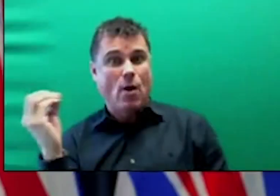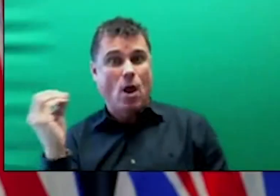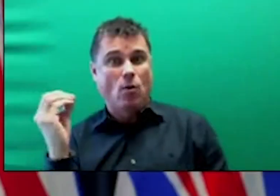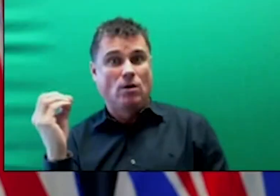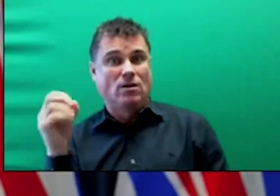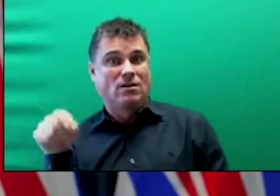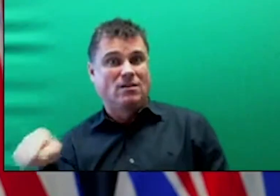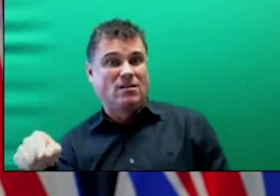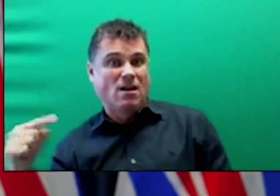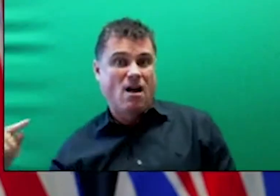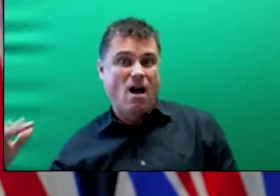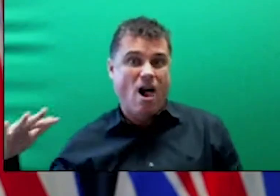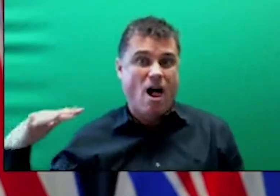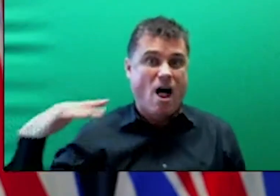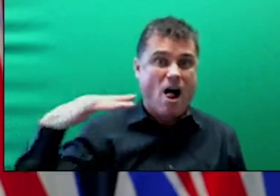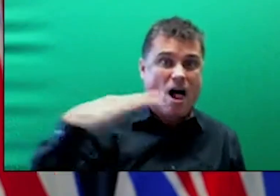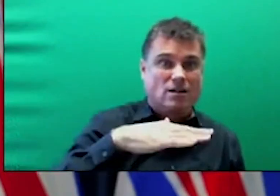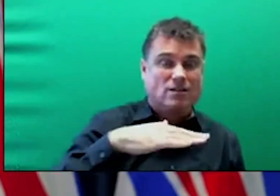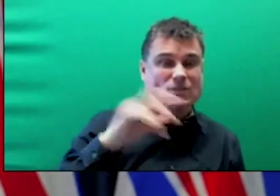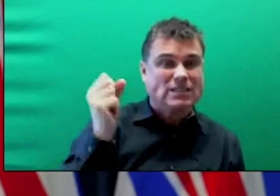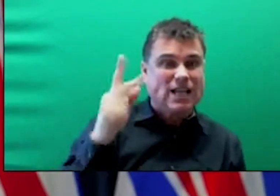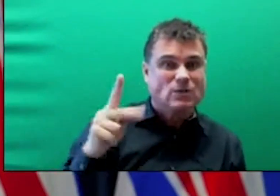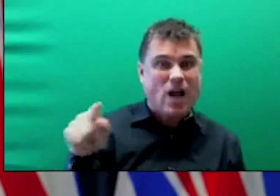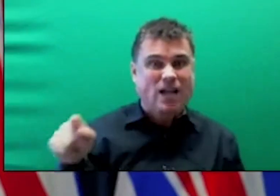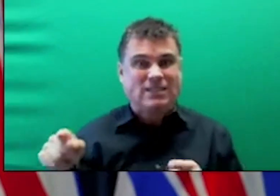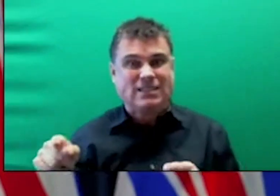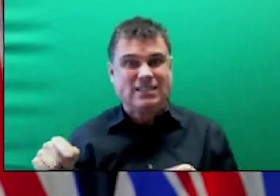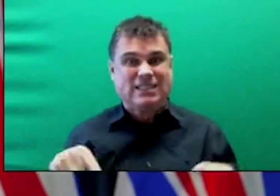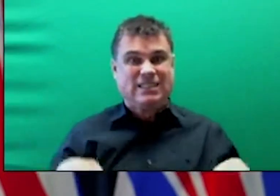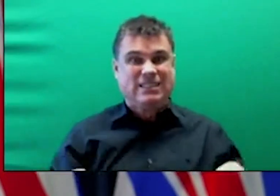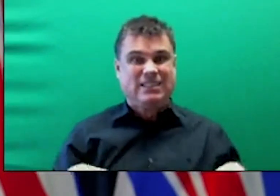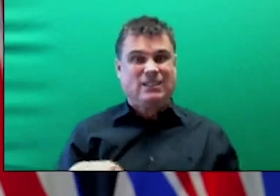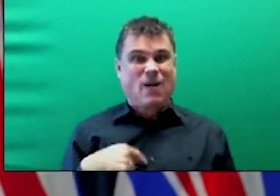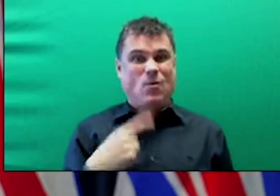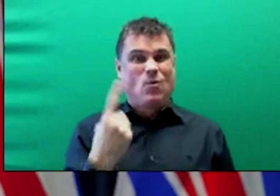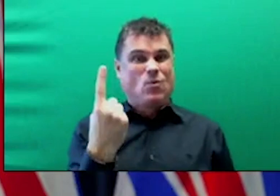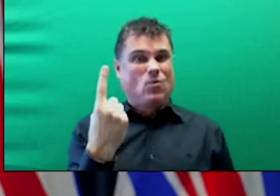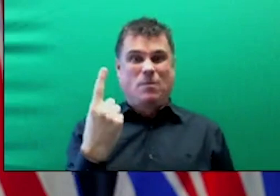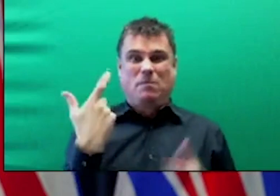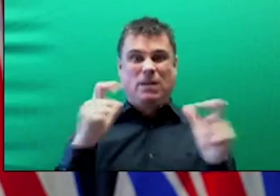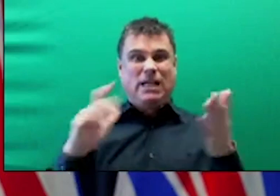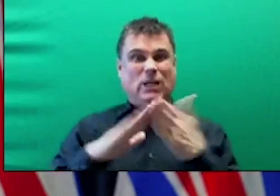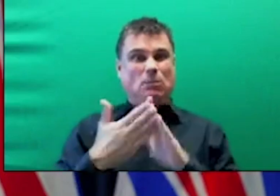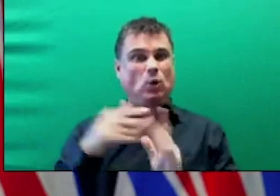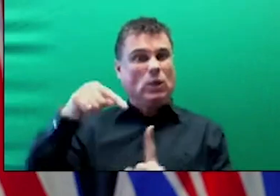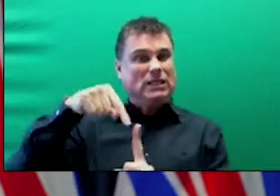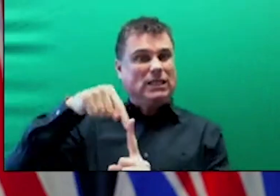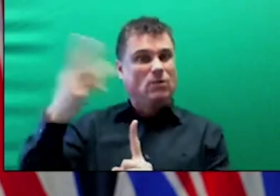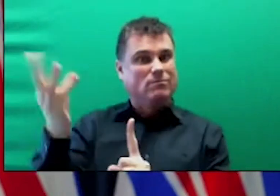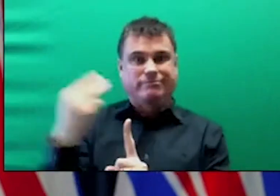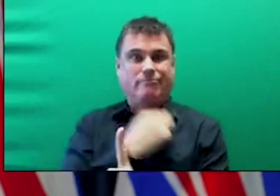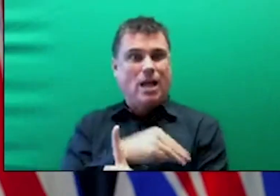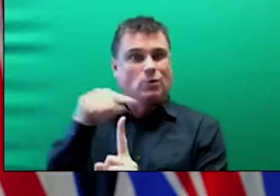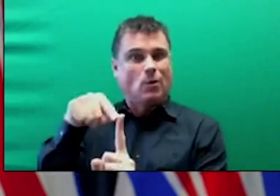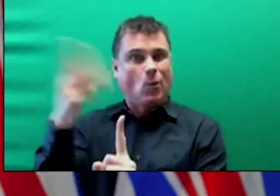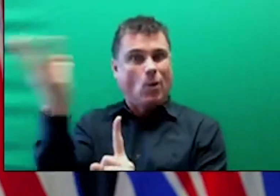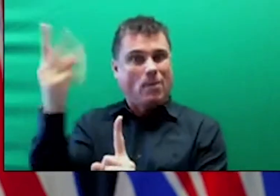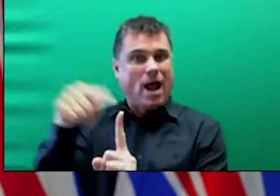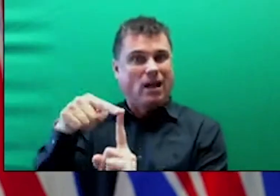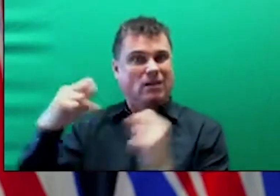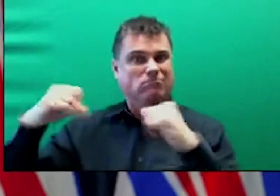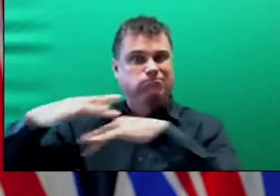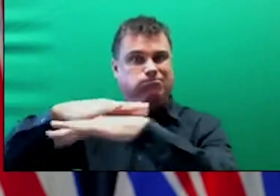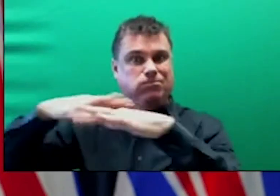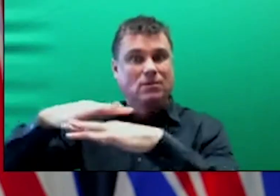The international Olympic committee said today it's pressing ahead with the July 23 opening of the Tokyo Summer Games. This would